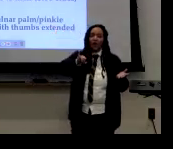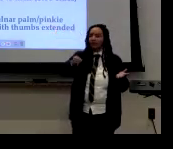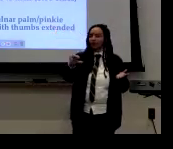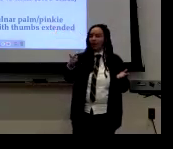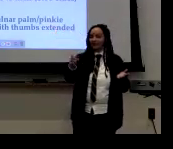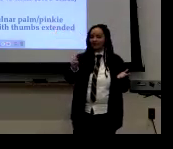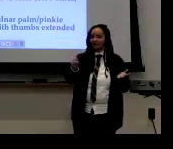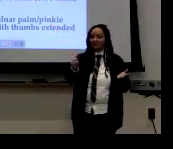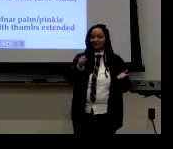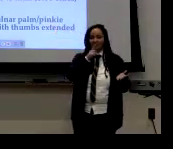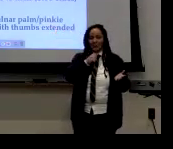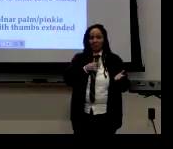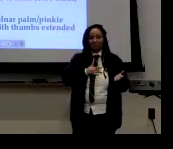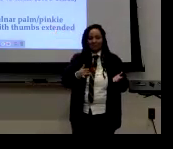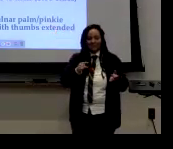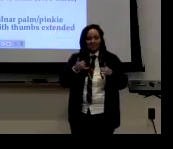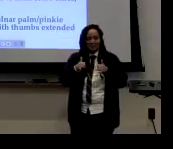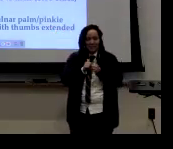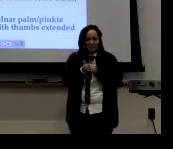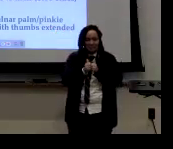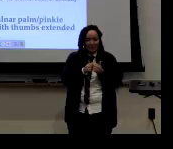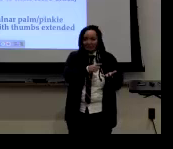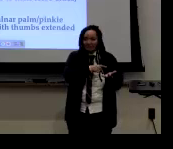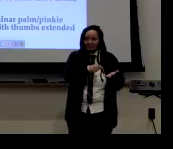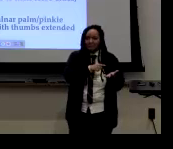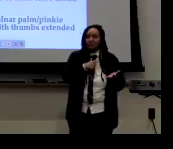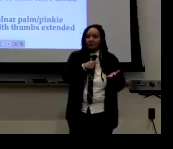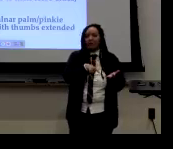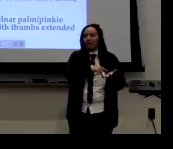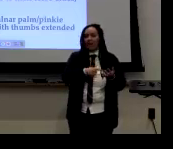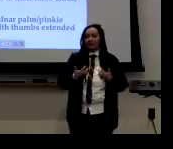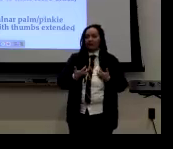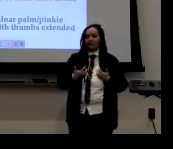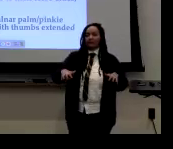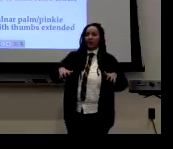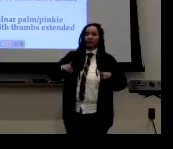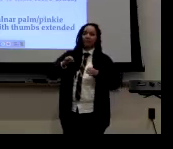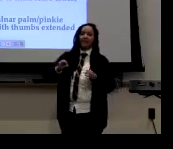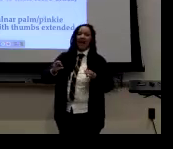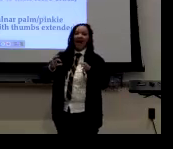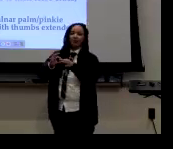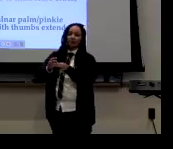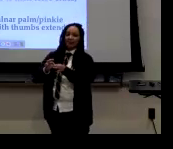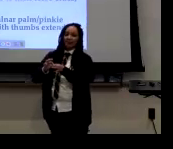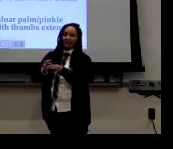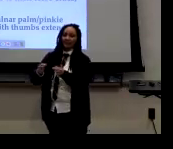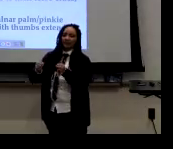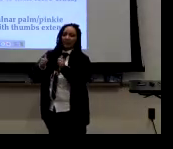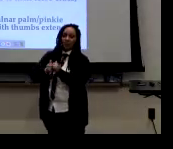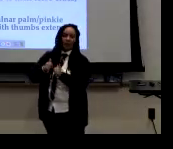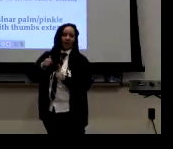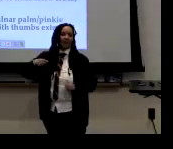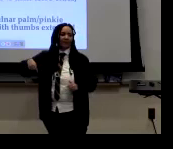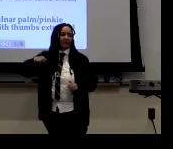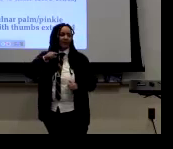deaf girl jocks who tend to, you know, who tend to play sports. Because